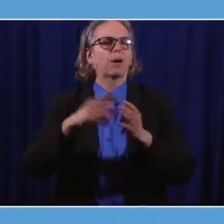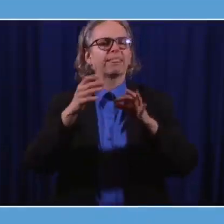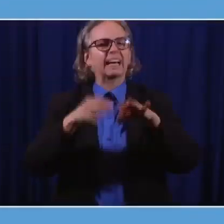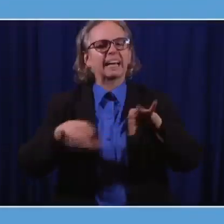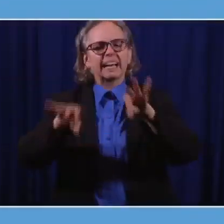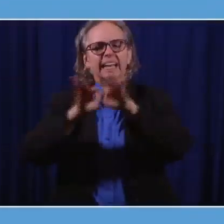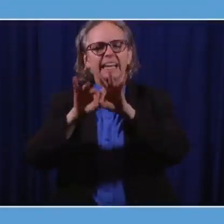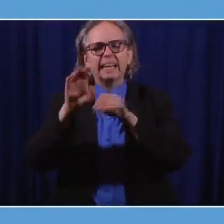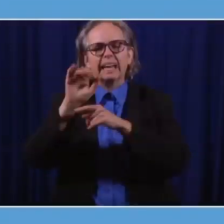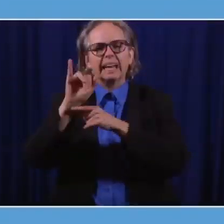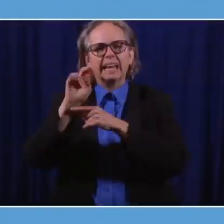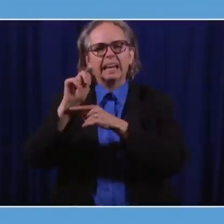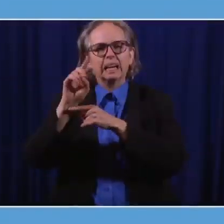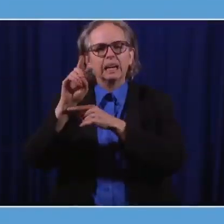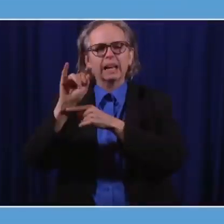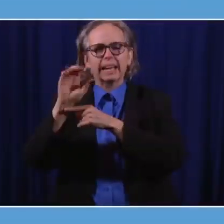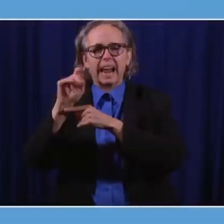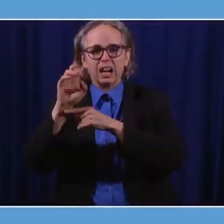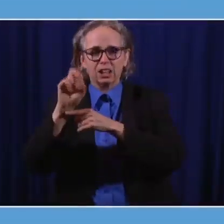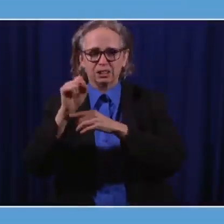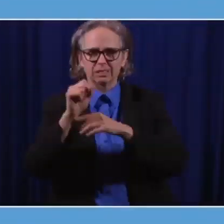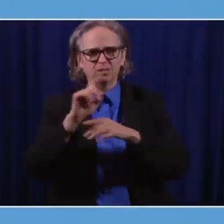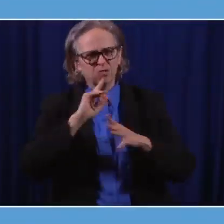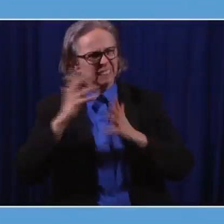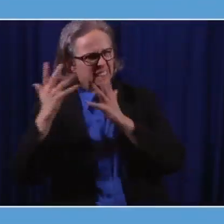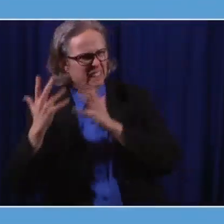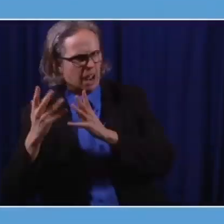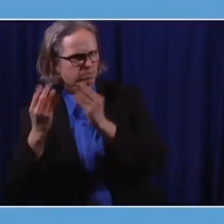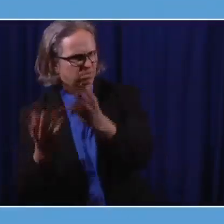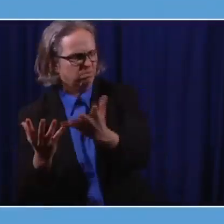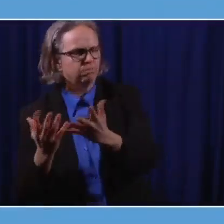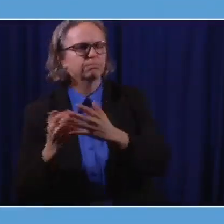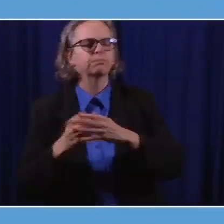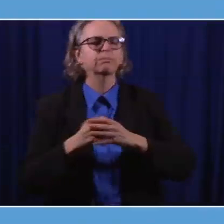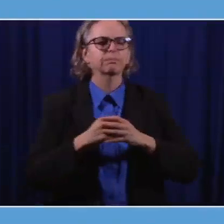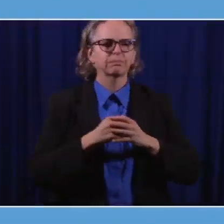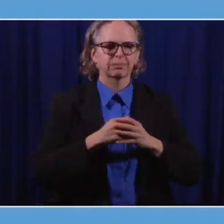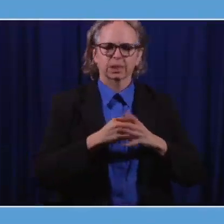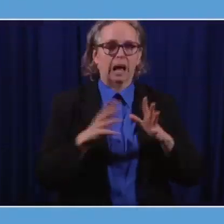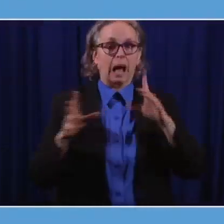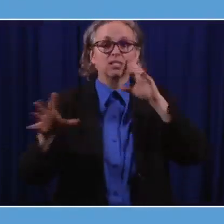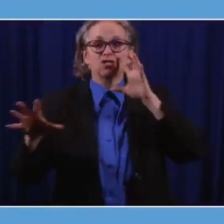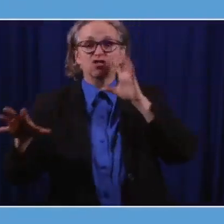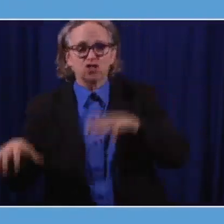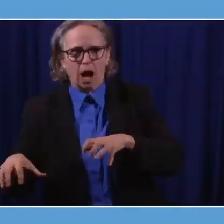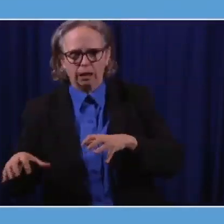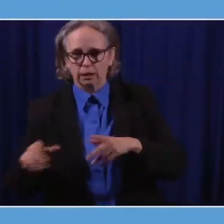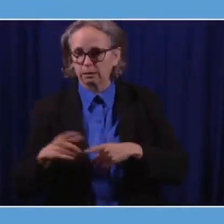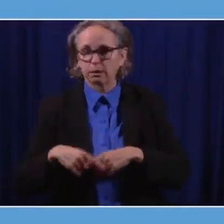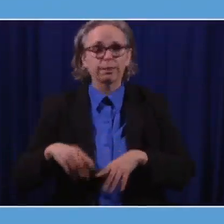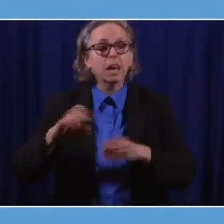Sadly, we have a shockingly high number of cases, 4